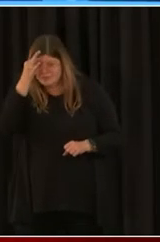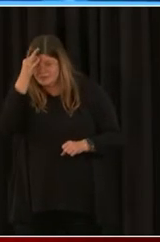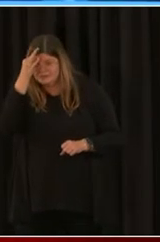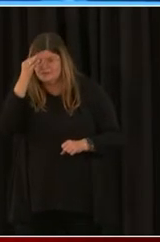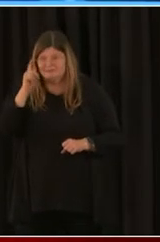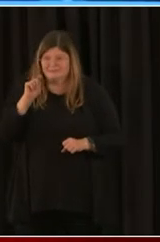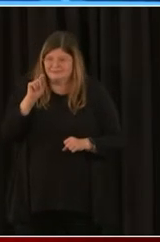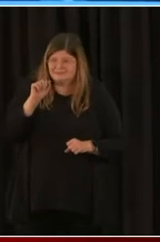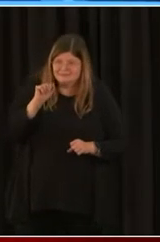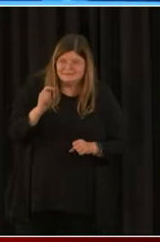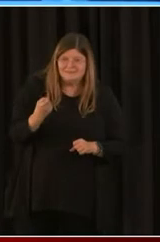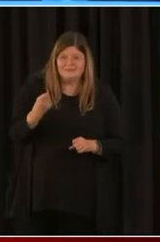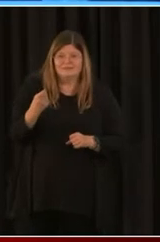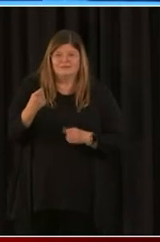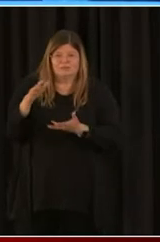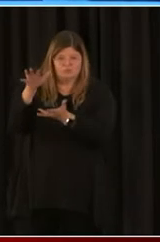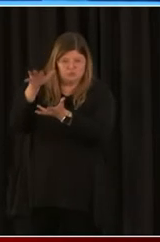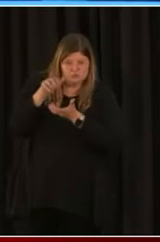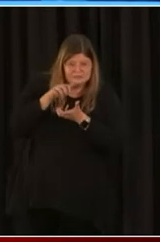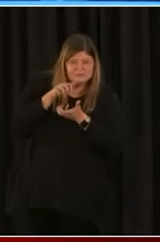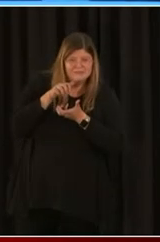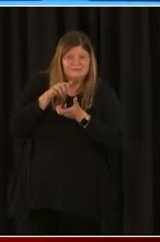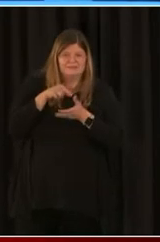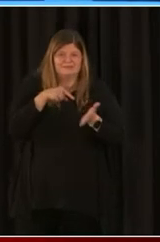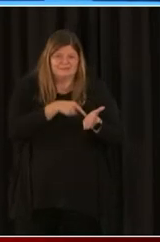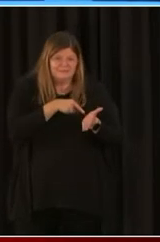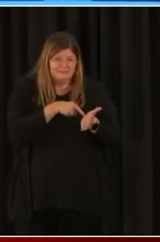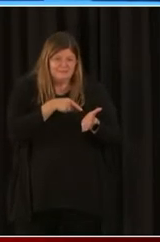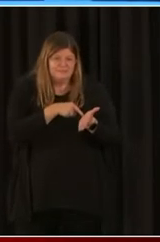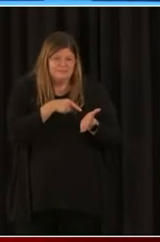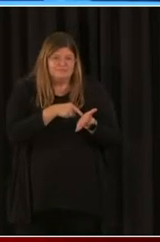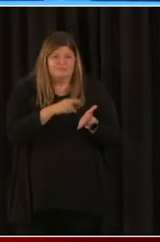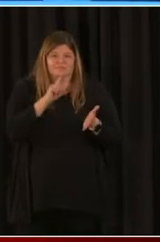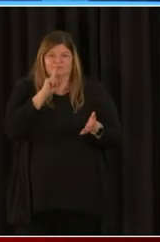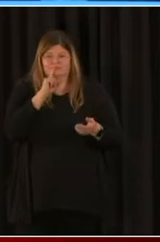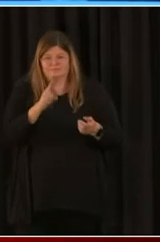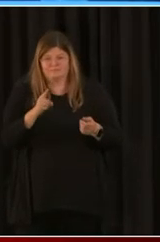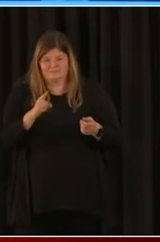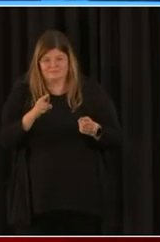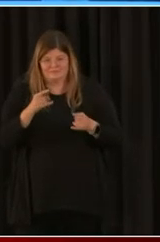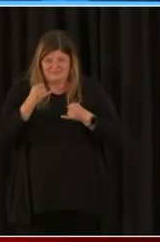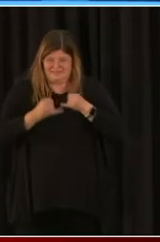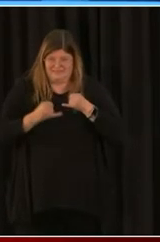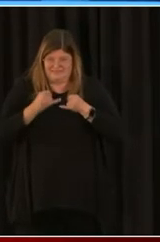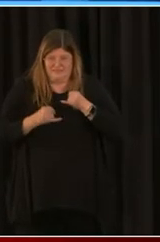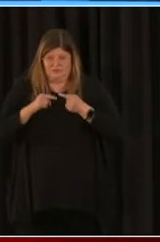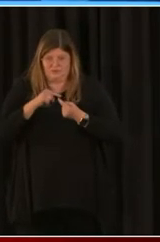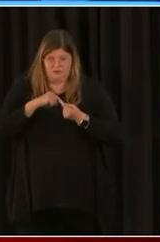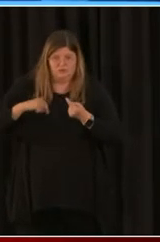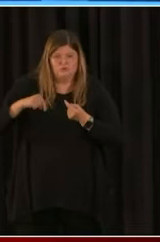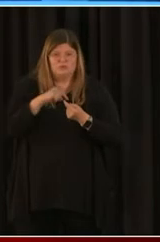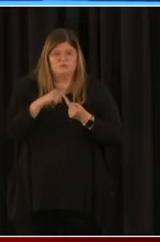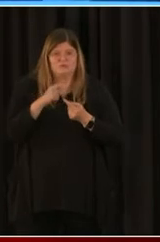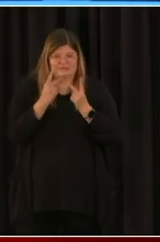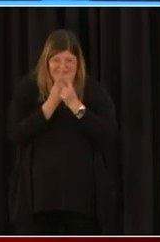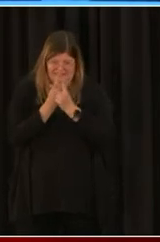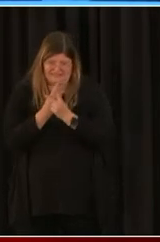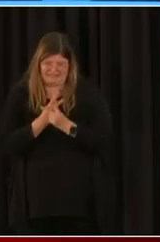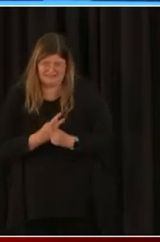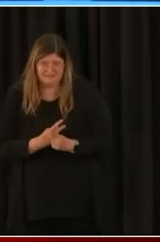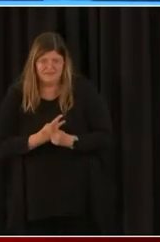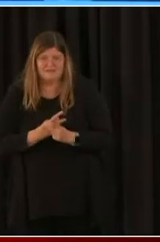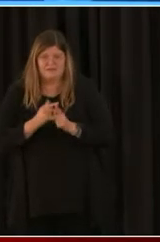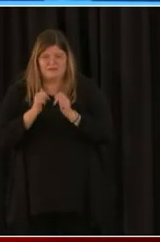business and also an individual, because if you're a sole proprietor, the last round was calculated based on your Schedule C.